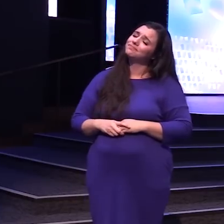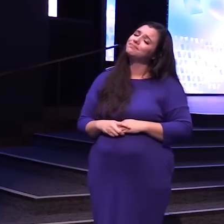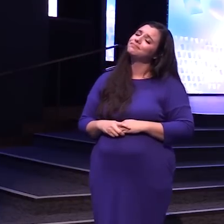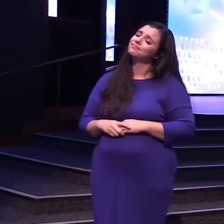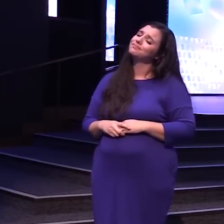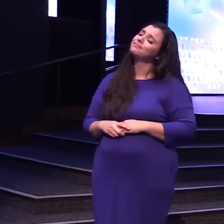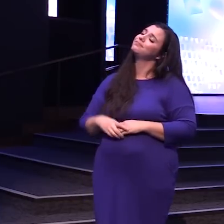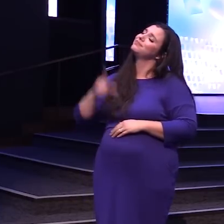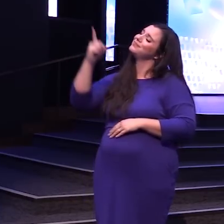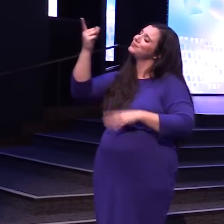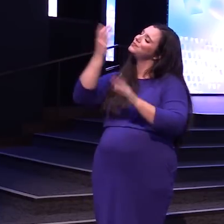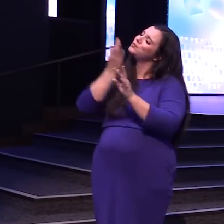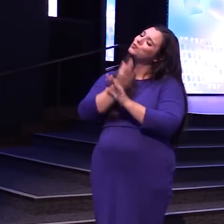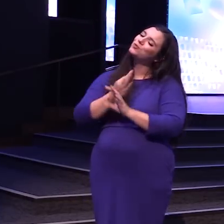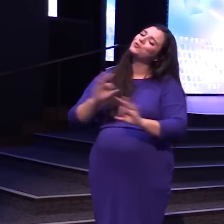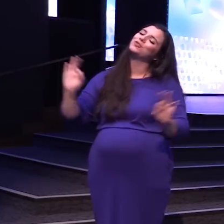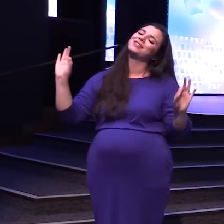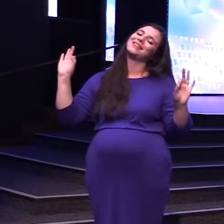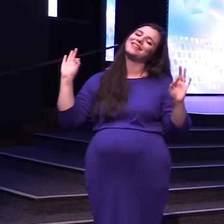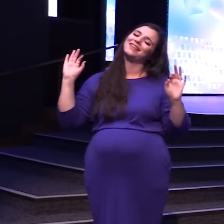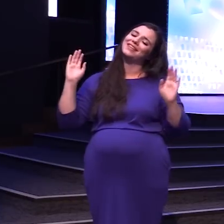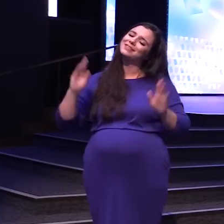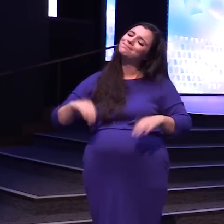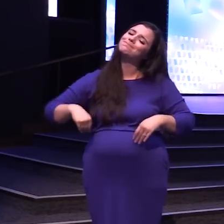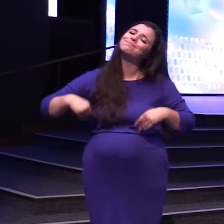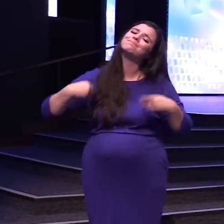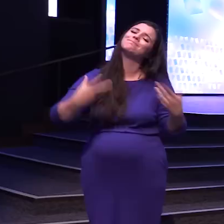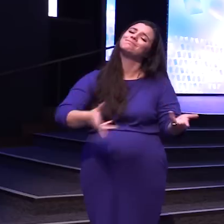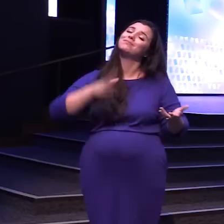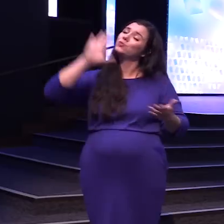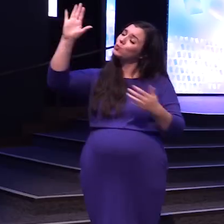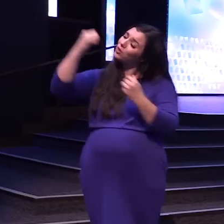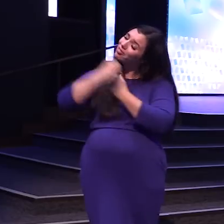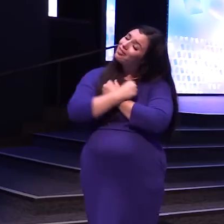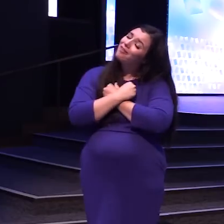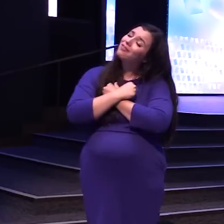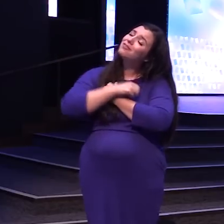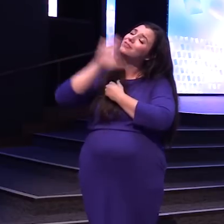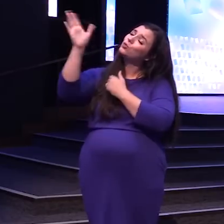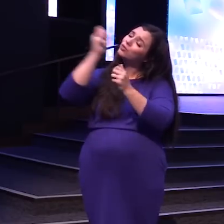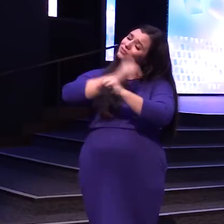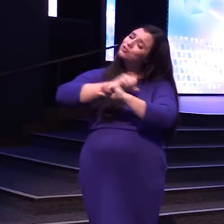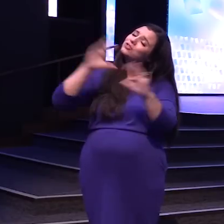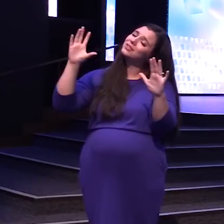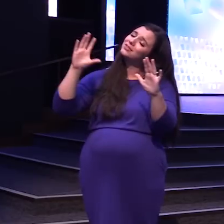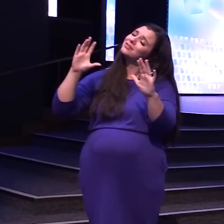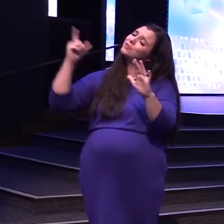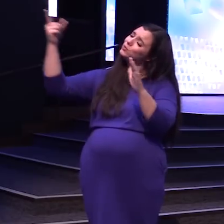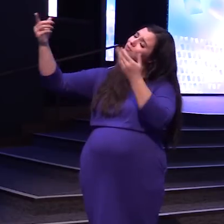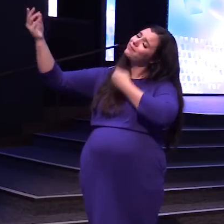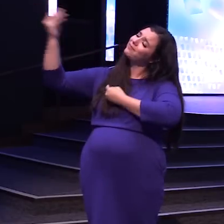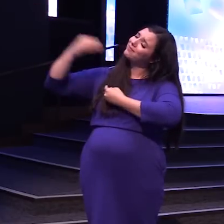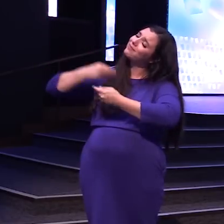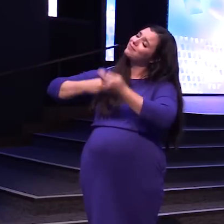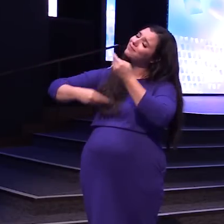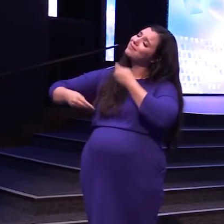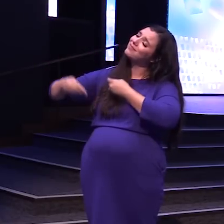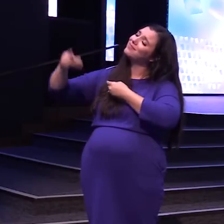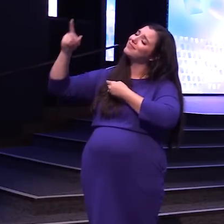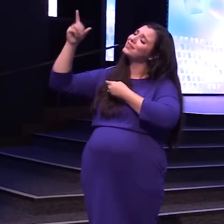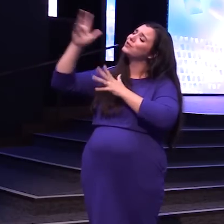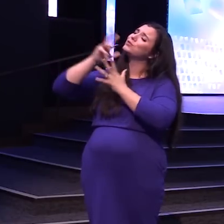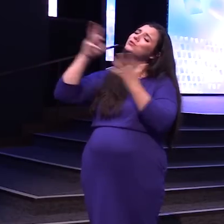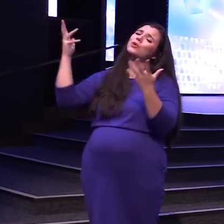And That You Freely Give Us Your Love And Your Vision And That You Would Be Happy